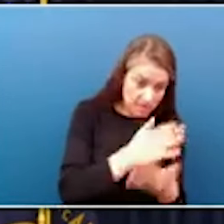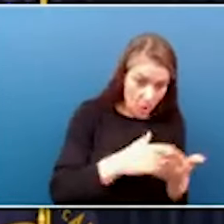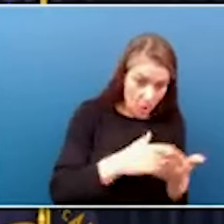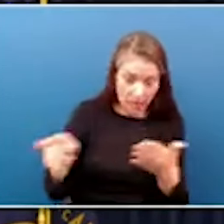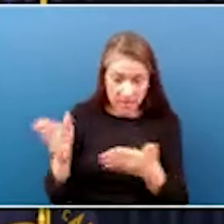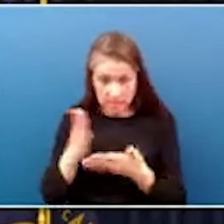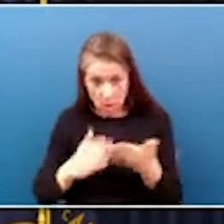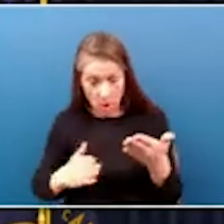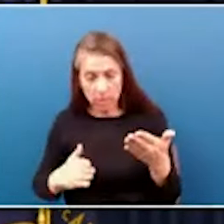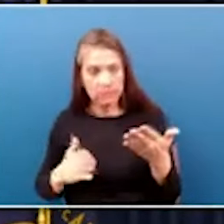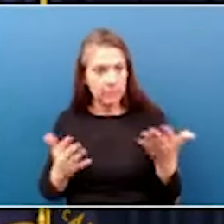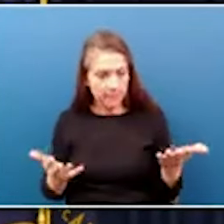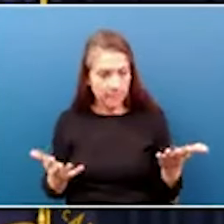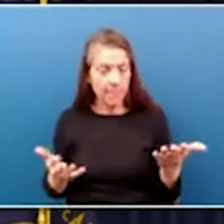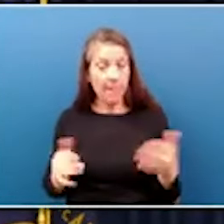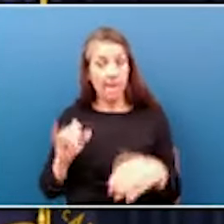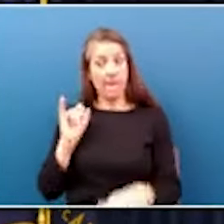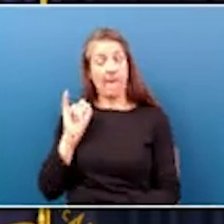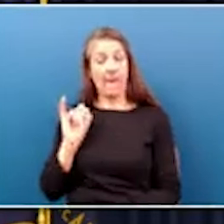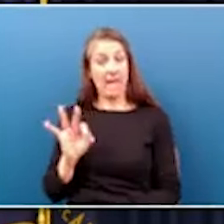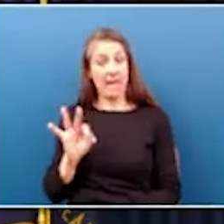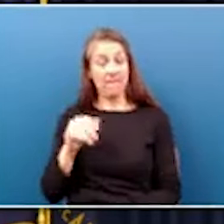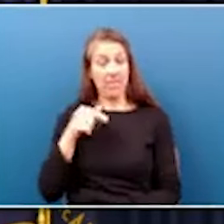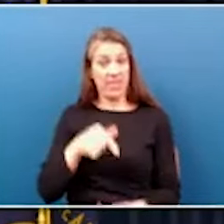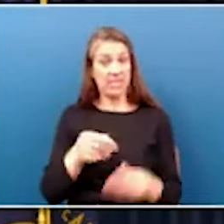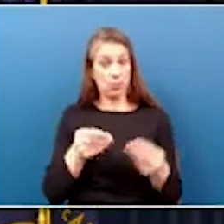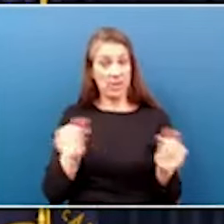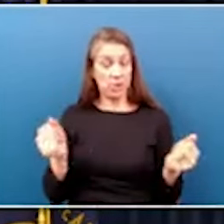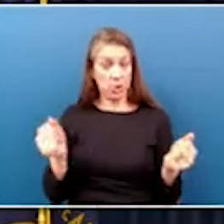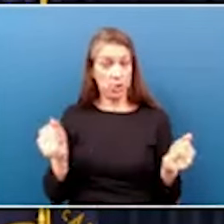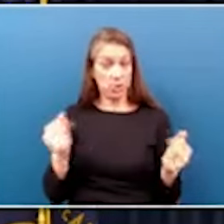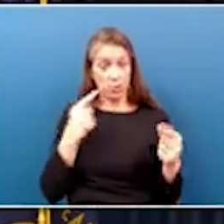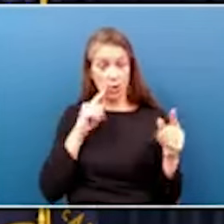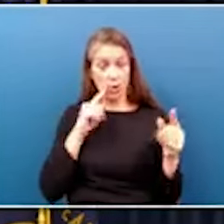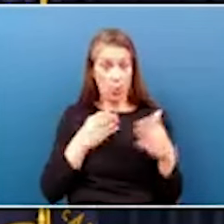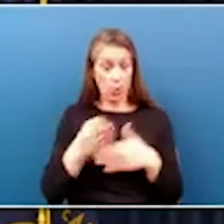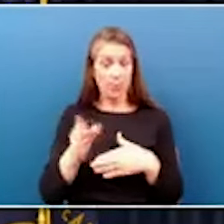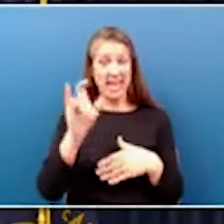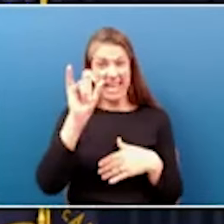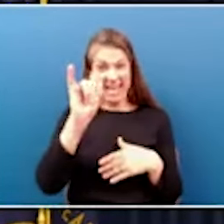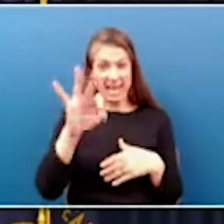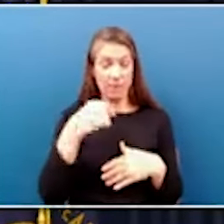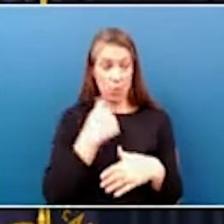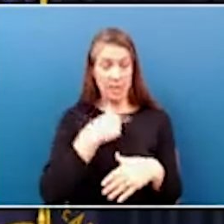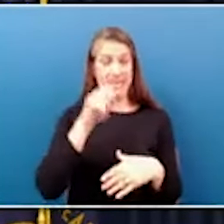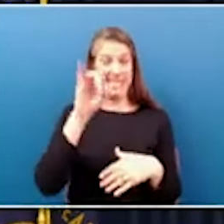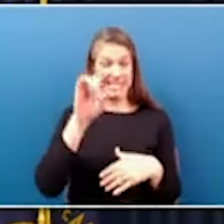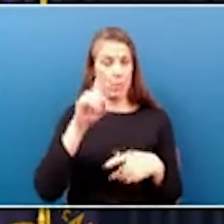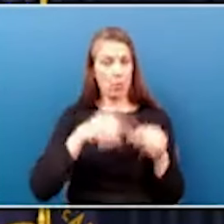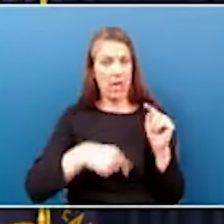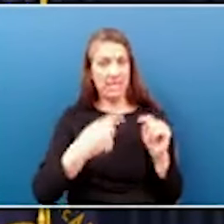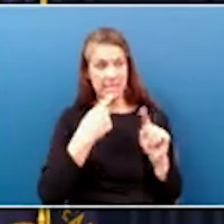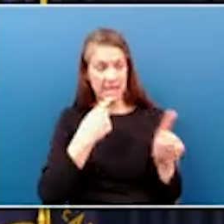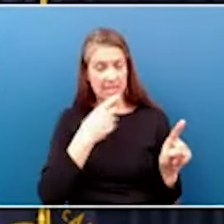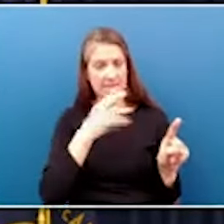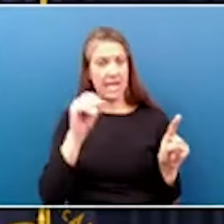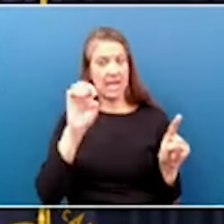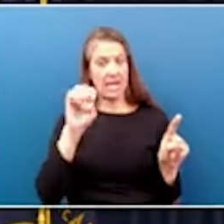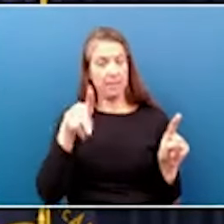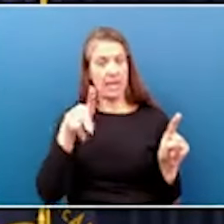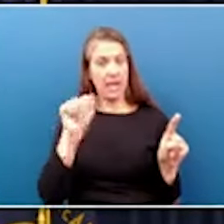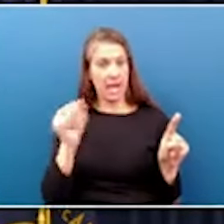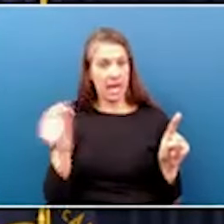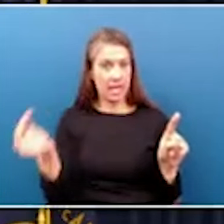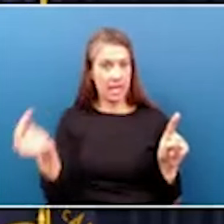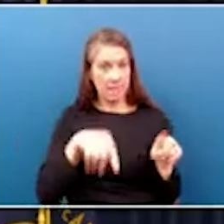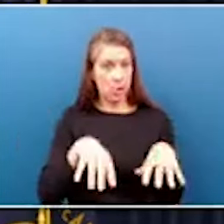Now, if this resolution went through, if we did what it says and the EPA came in and took over,